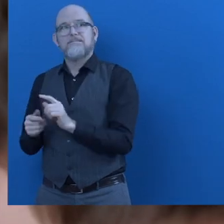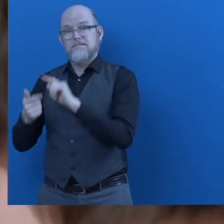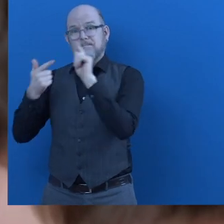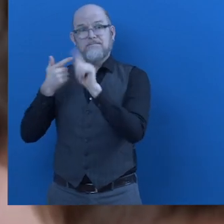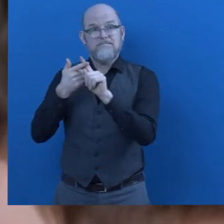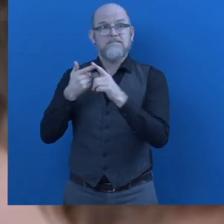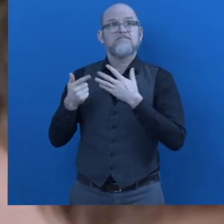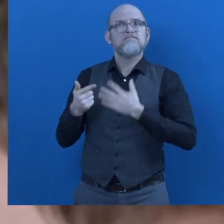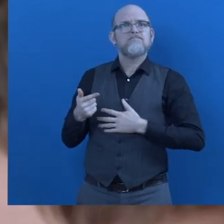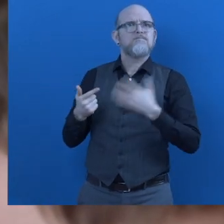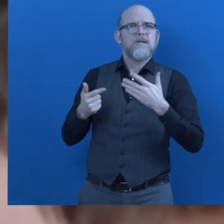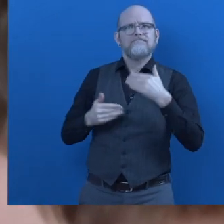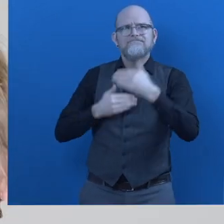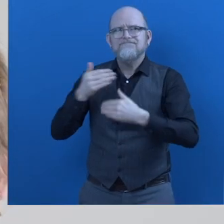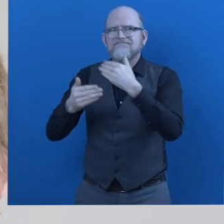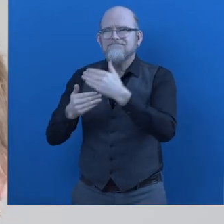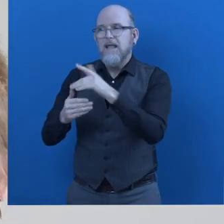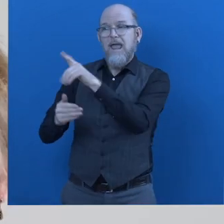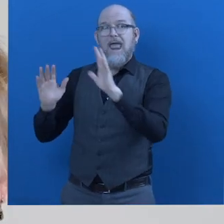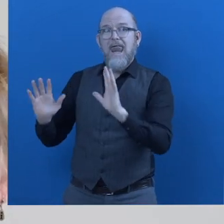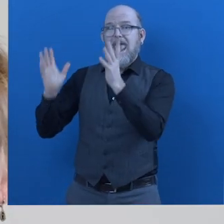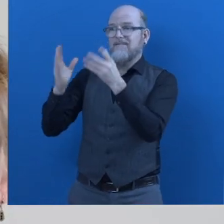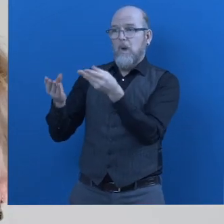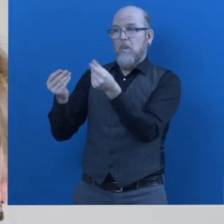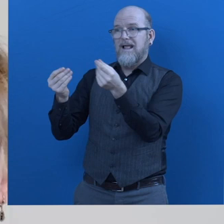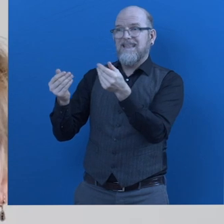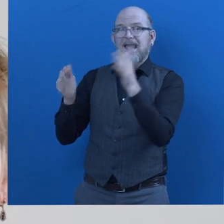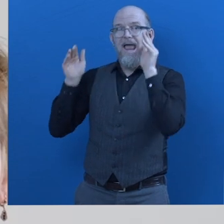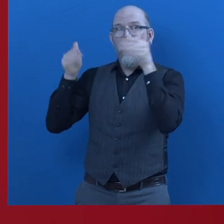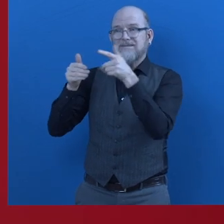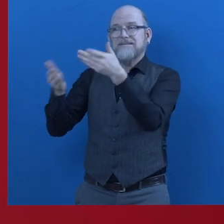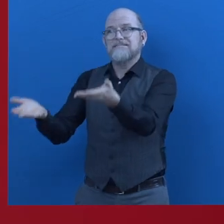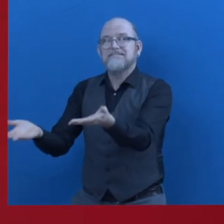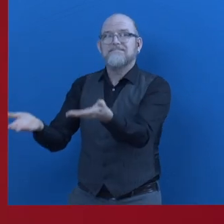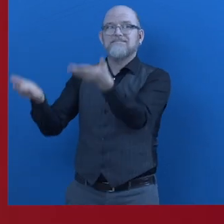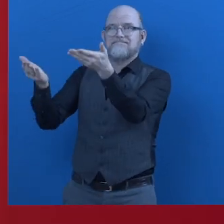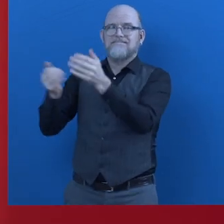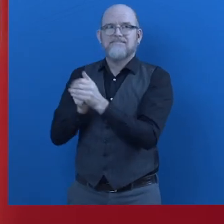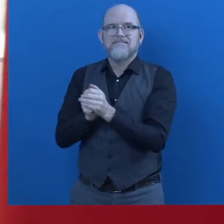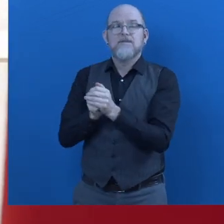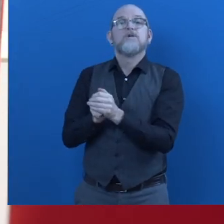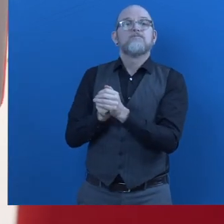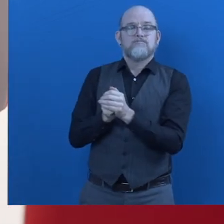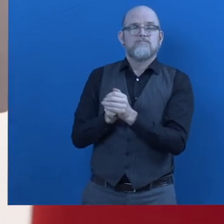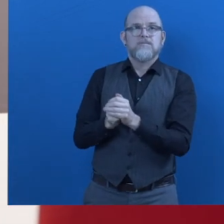contribute to the improvement of the quality of life of people on the spectrum.